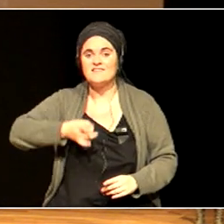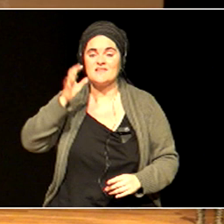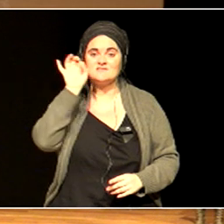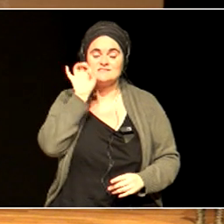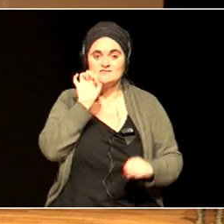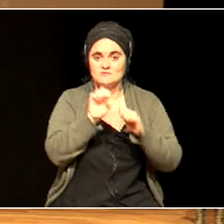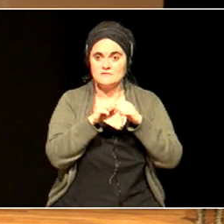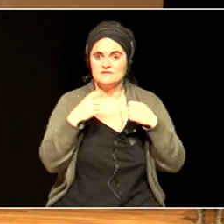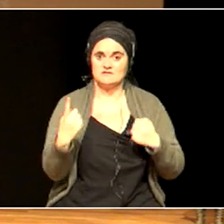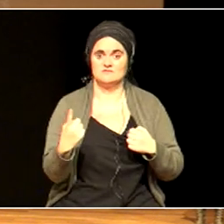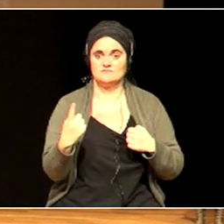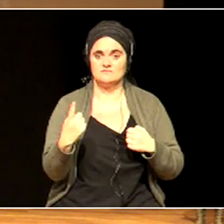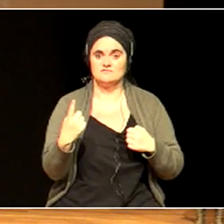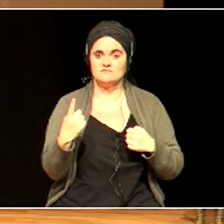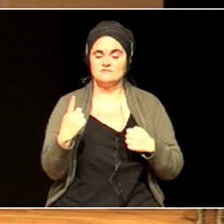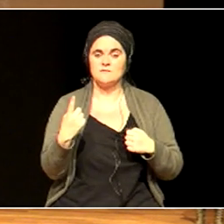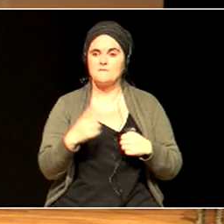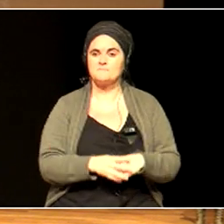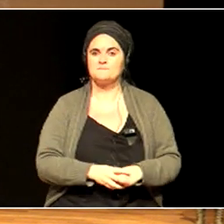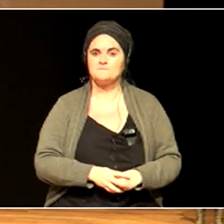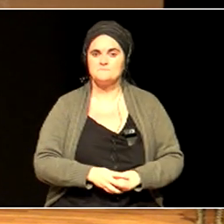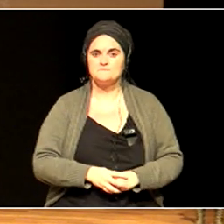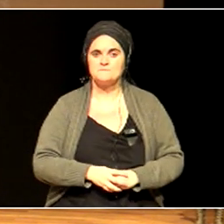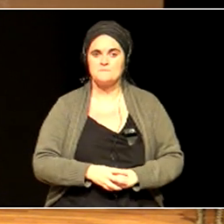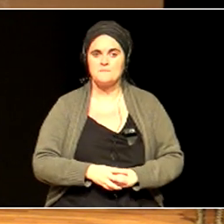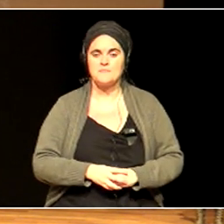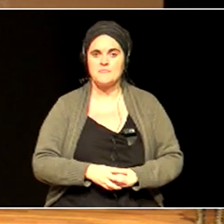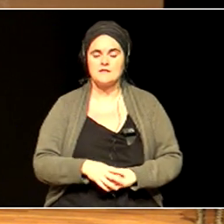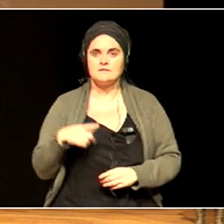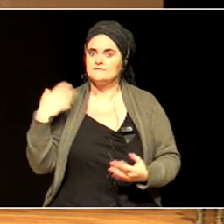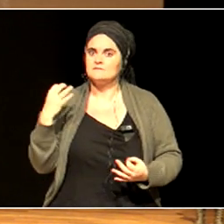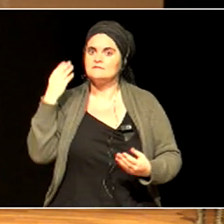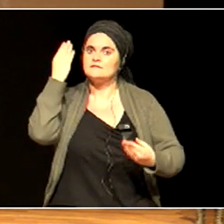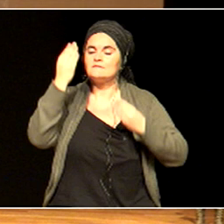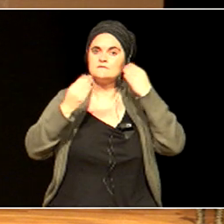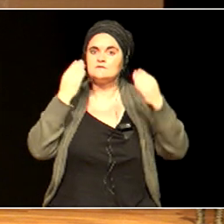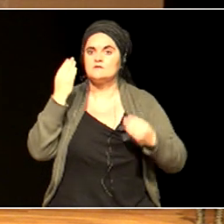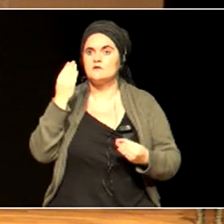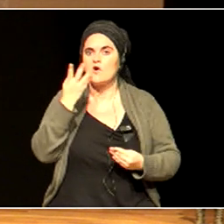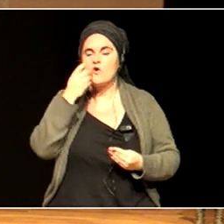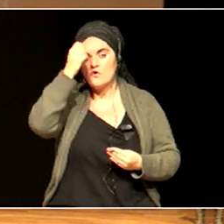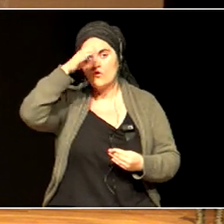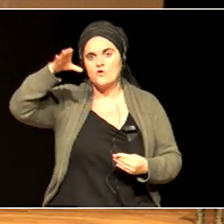about this knowledge, the knowledge we need, in a different kind of way.